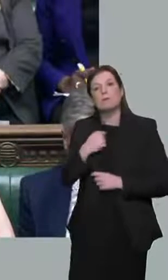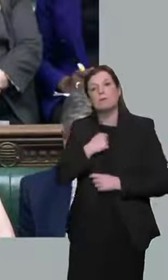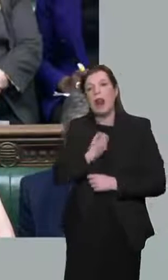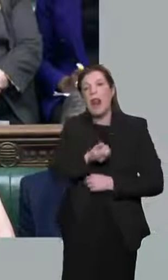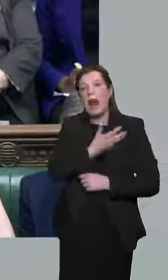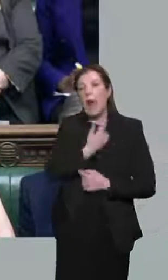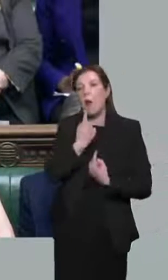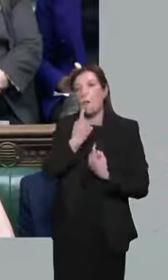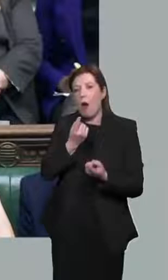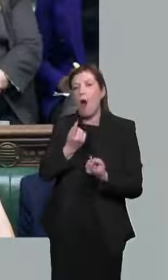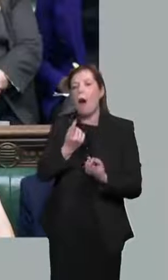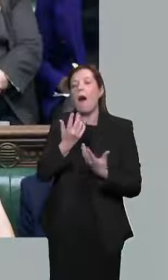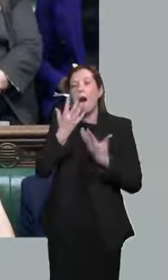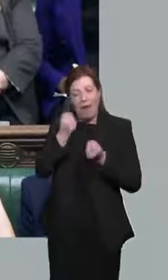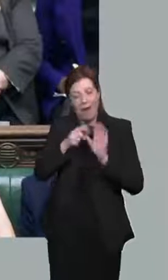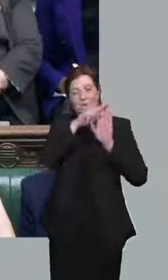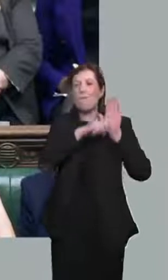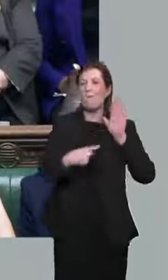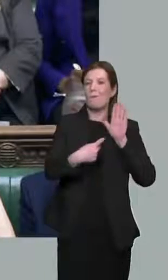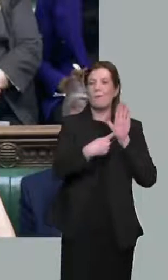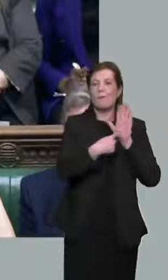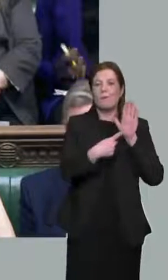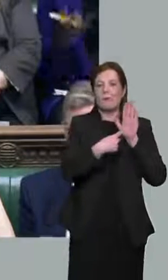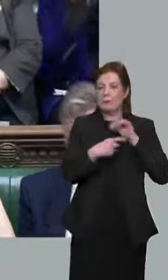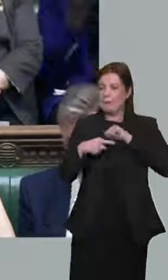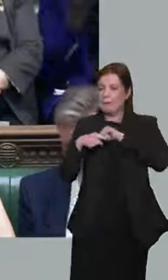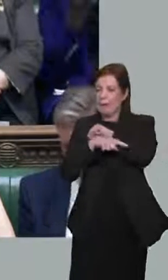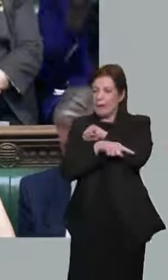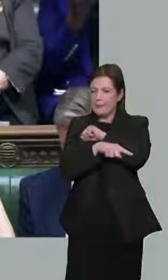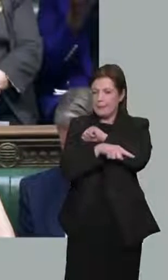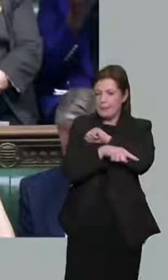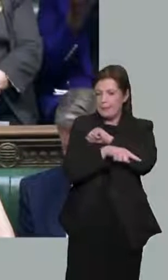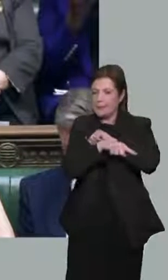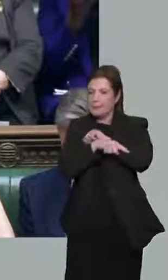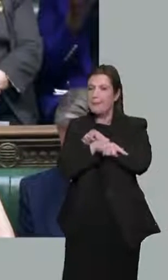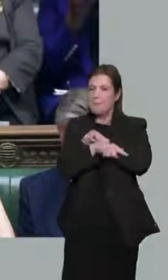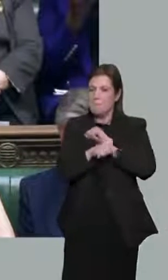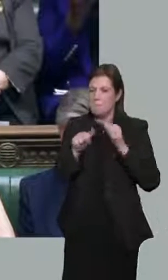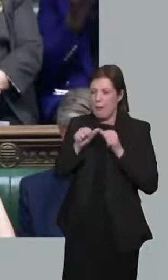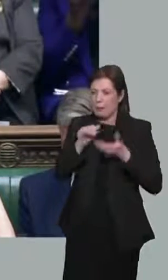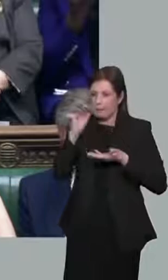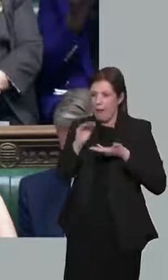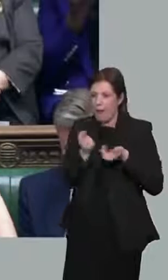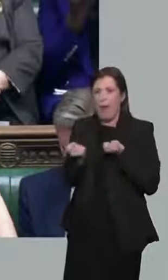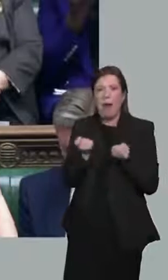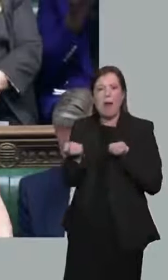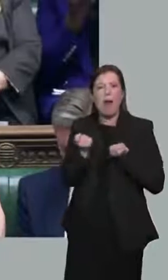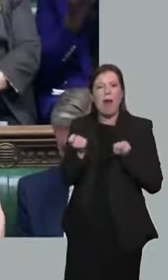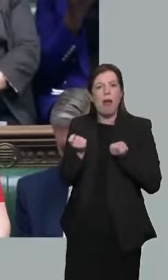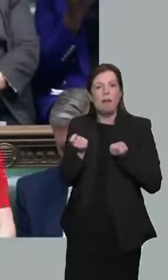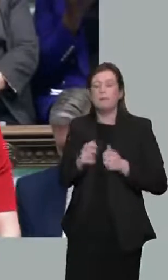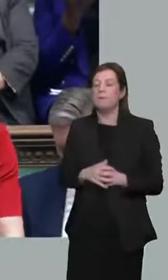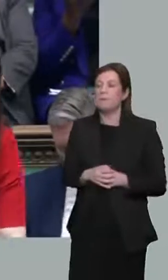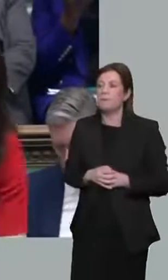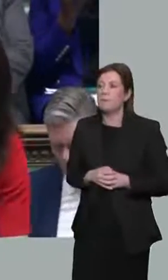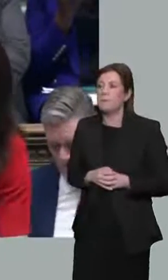announced a tough set of fiscal rules to get our debts and our deficits down. But the truth is that